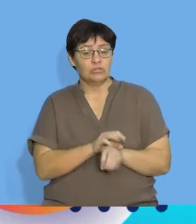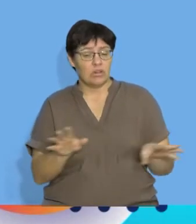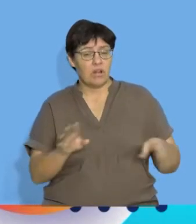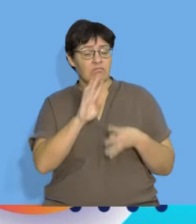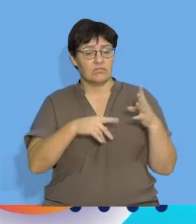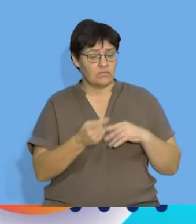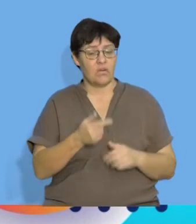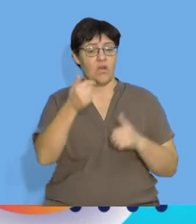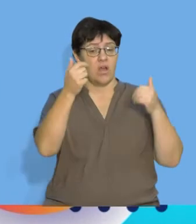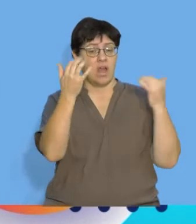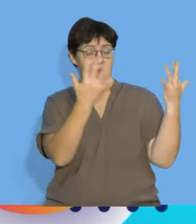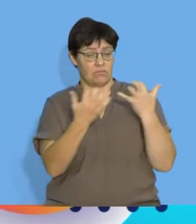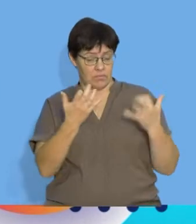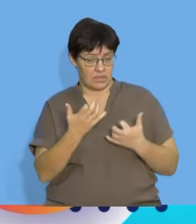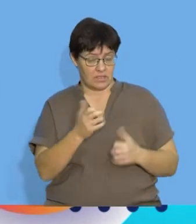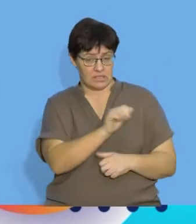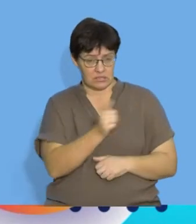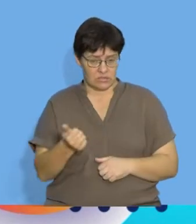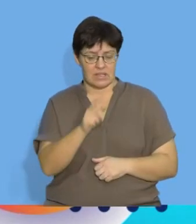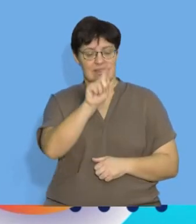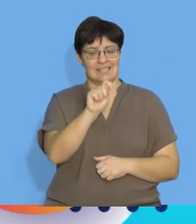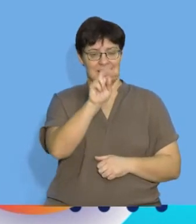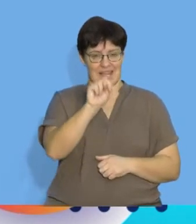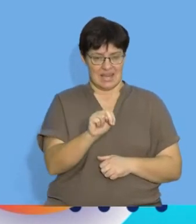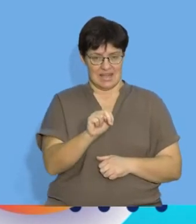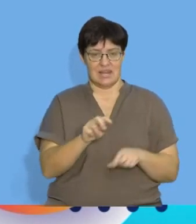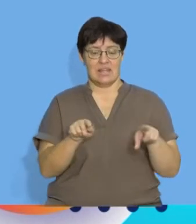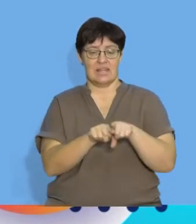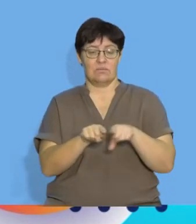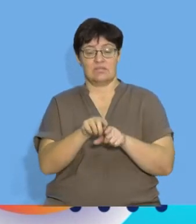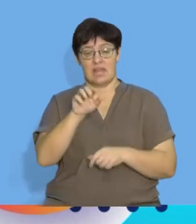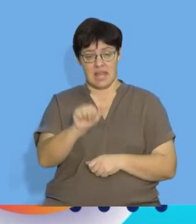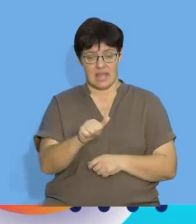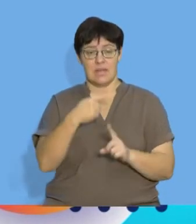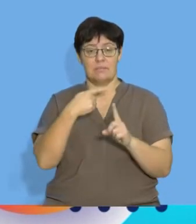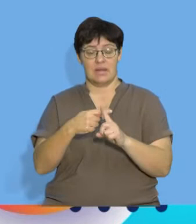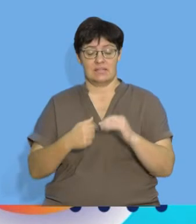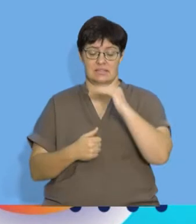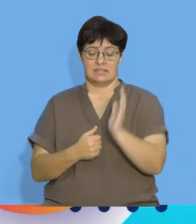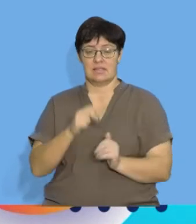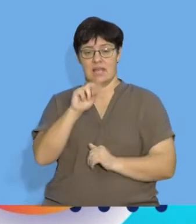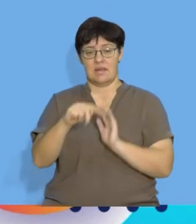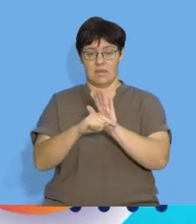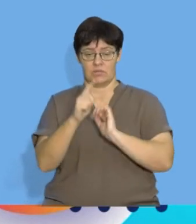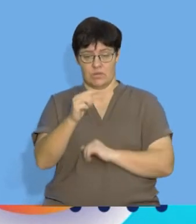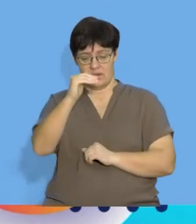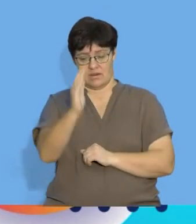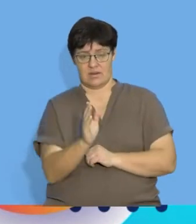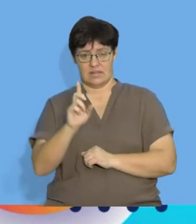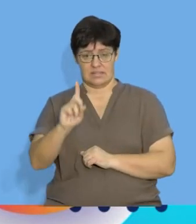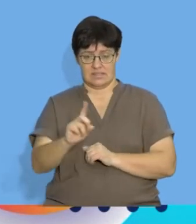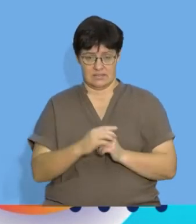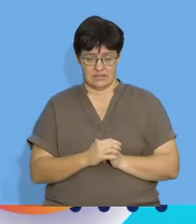formula for an arithmetic sequence is TN is equal to A plus N minus 1